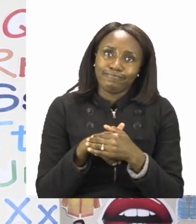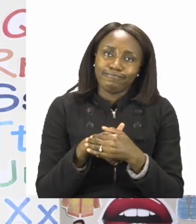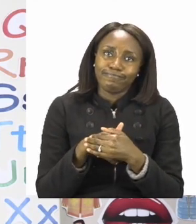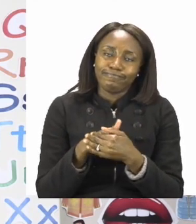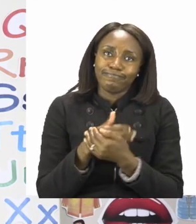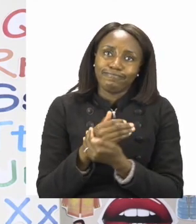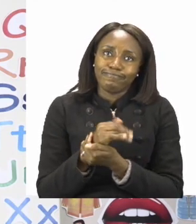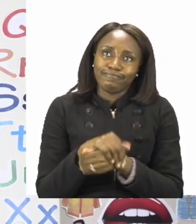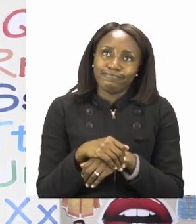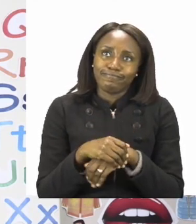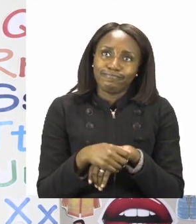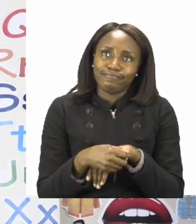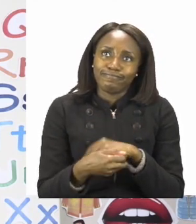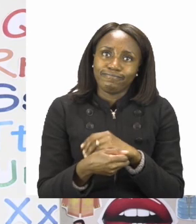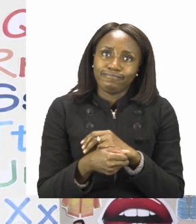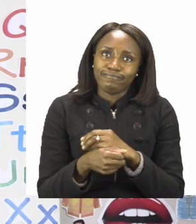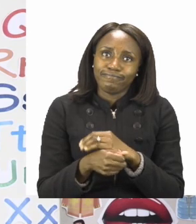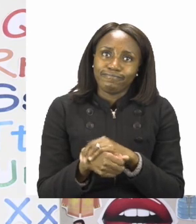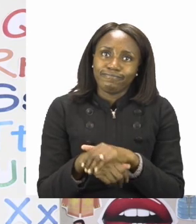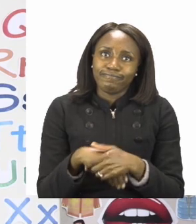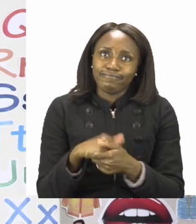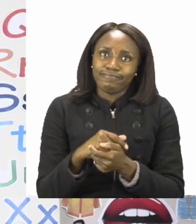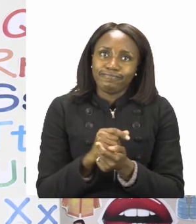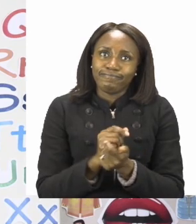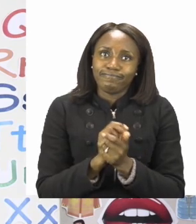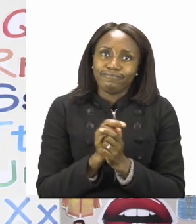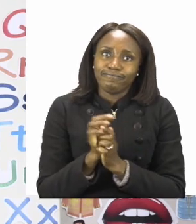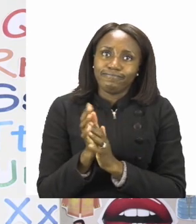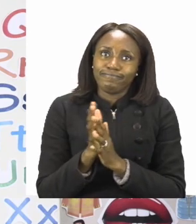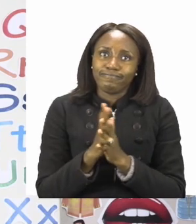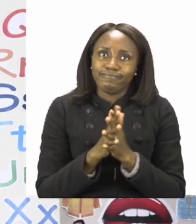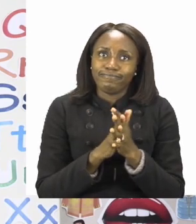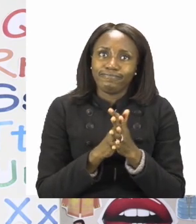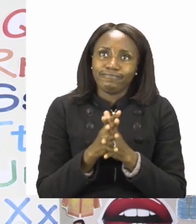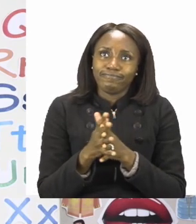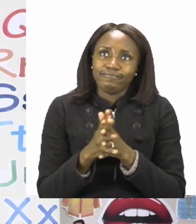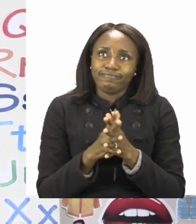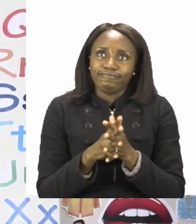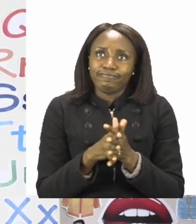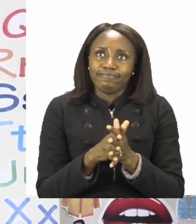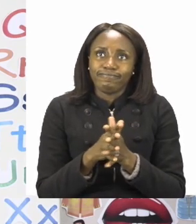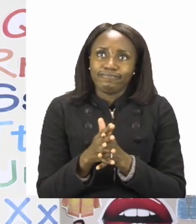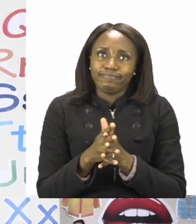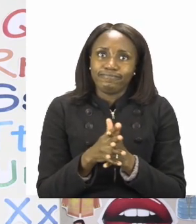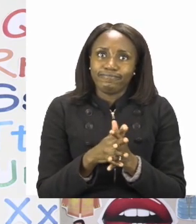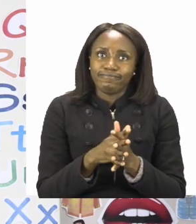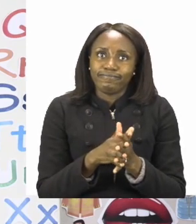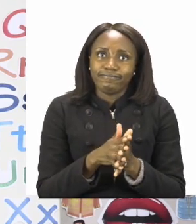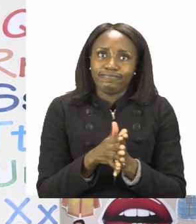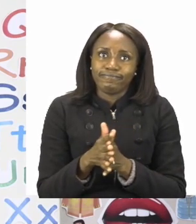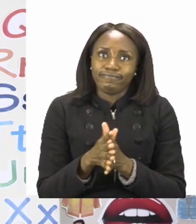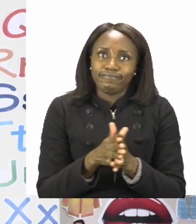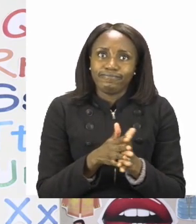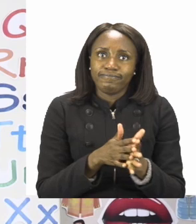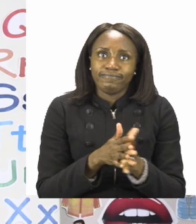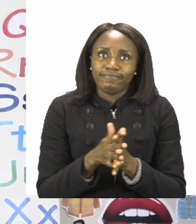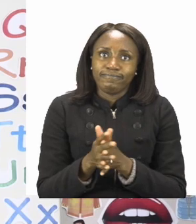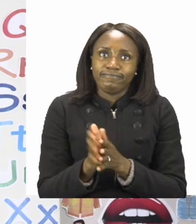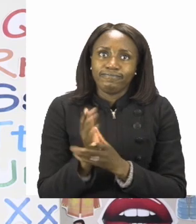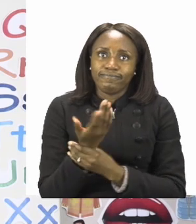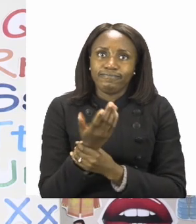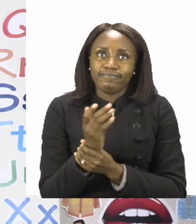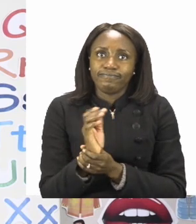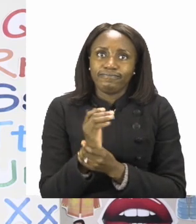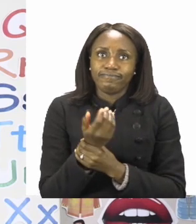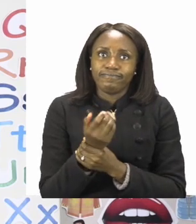around our hands, in between our fingers, on